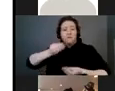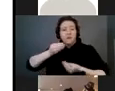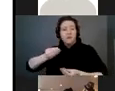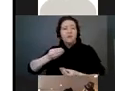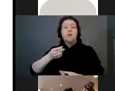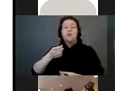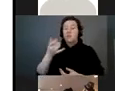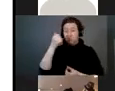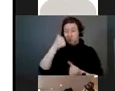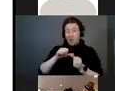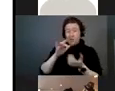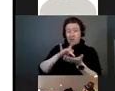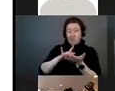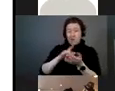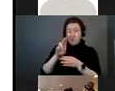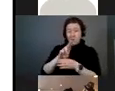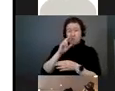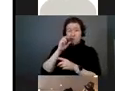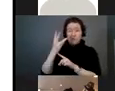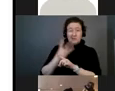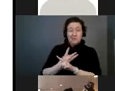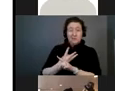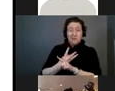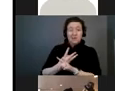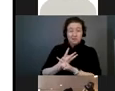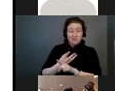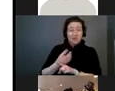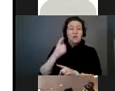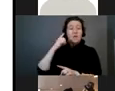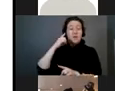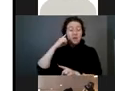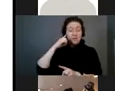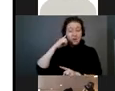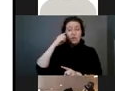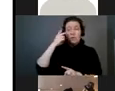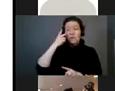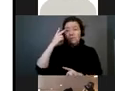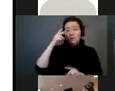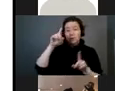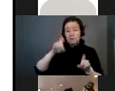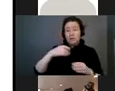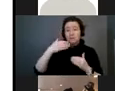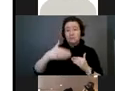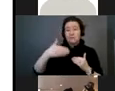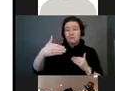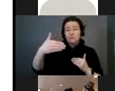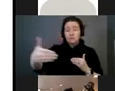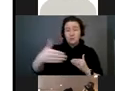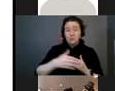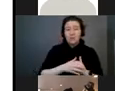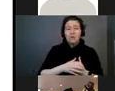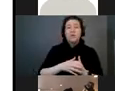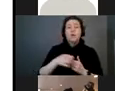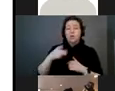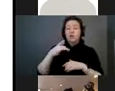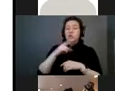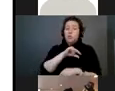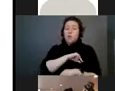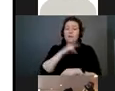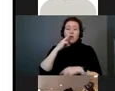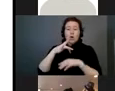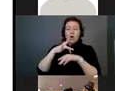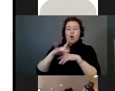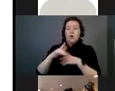treatment for six months. She has hearing and vision tests periodically. She qualified for early preschool.